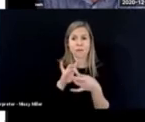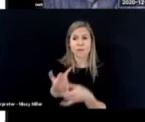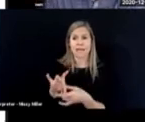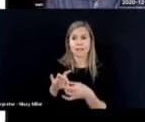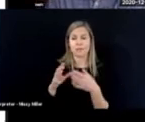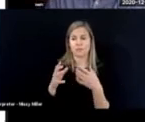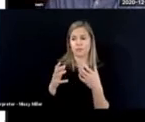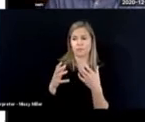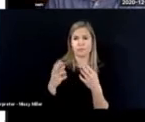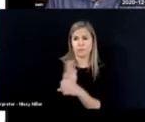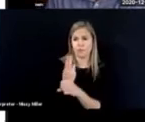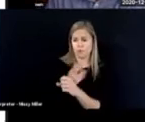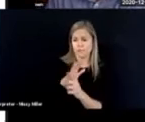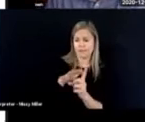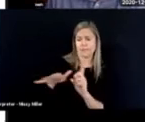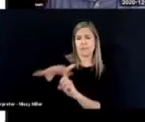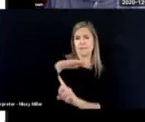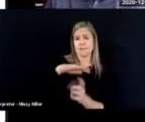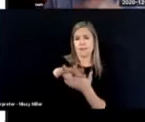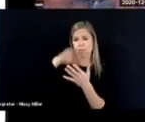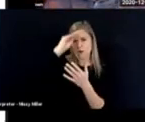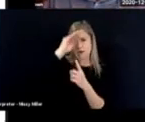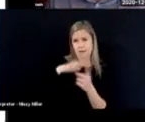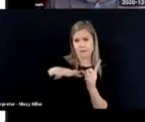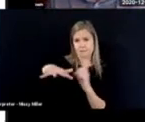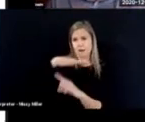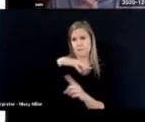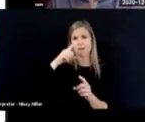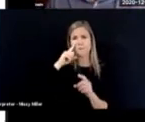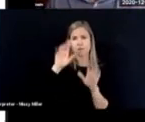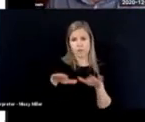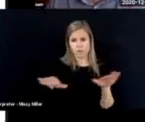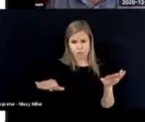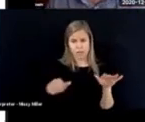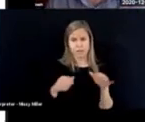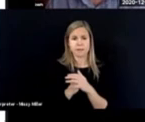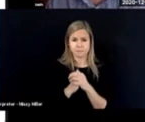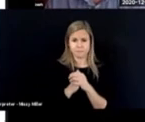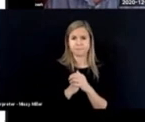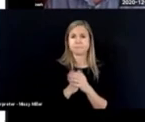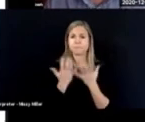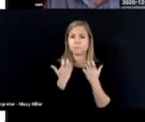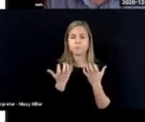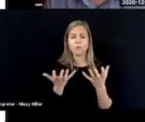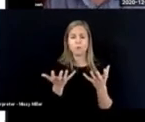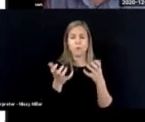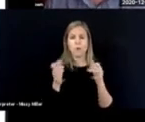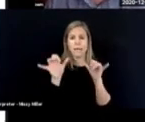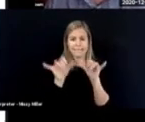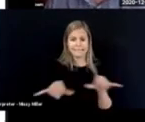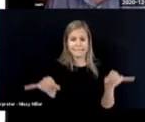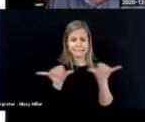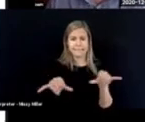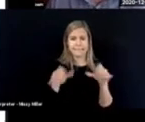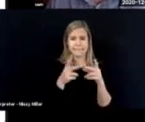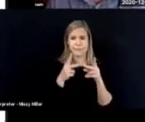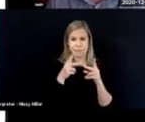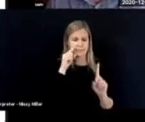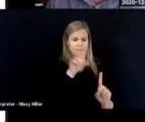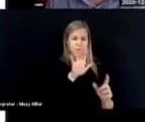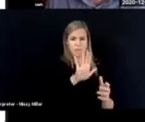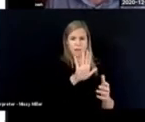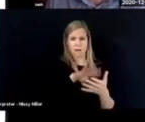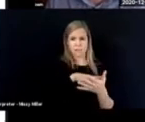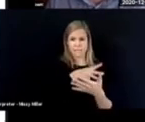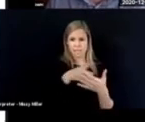work on optimizing the learning environment for the child. Providing a consistent place for